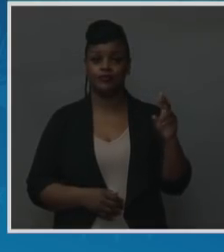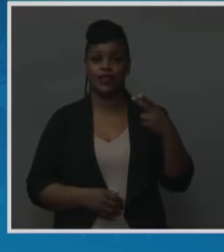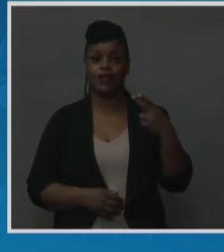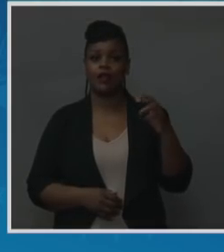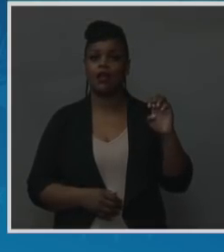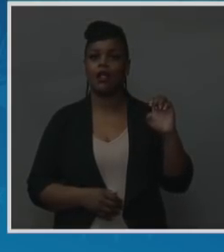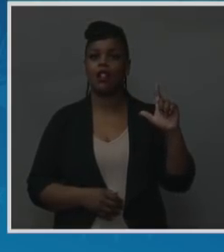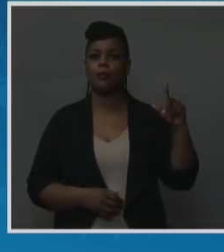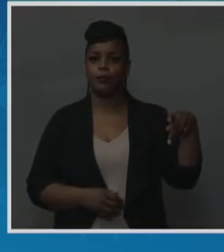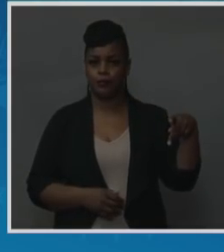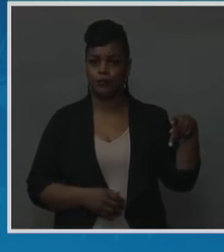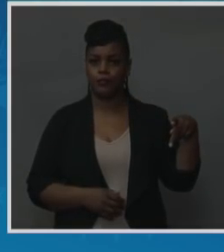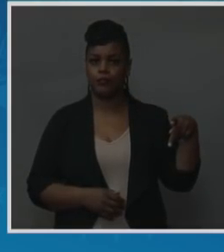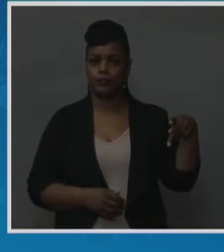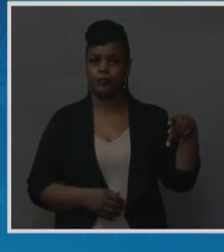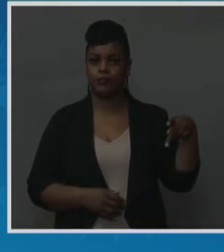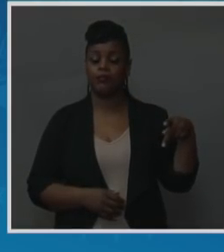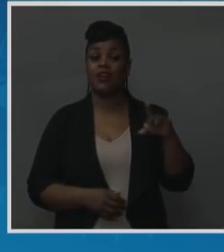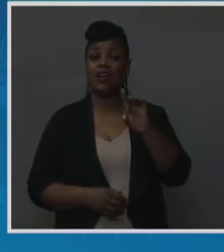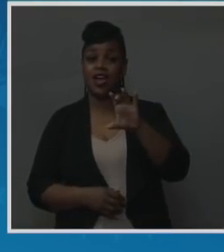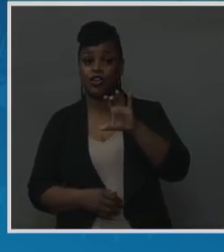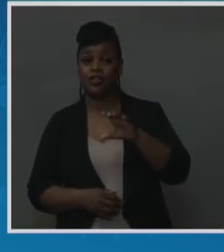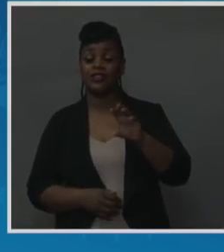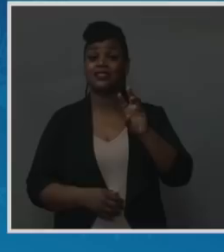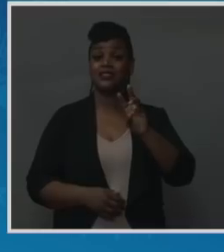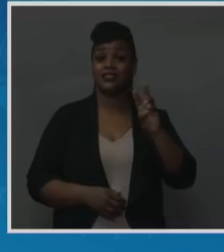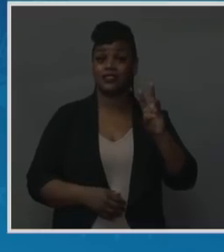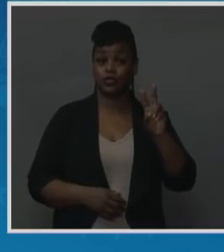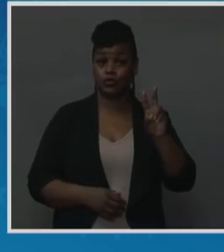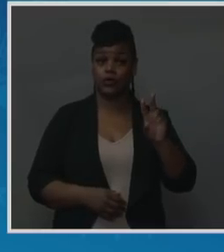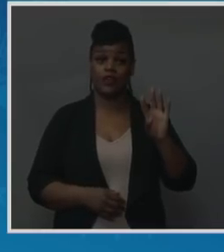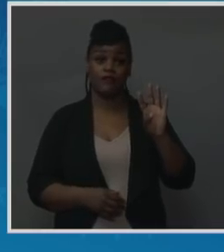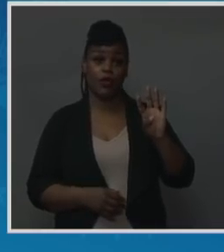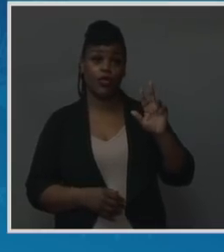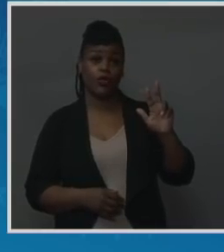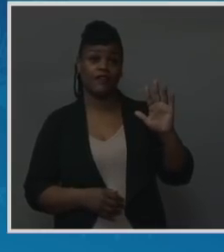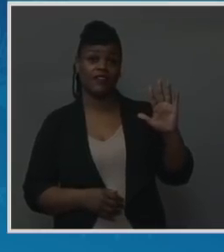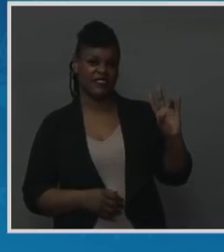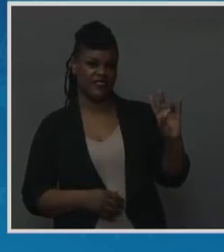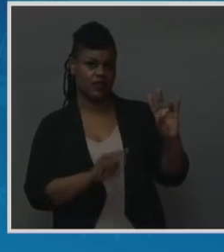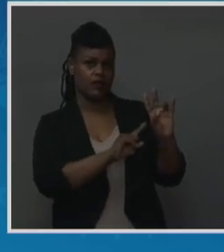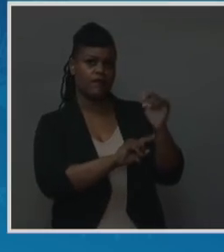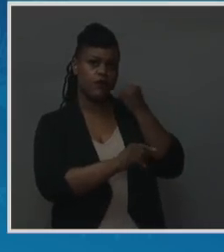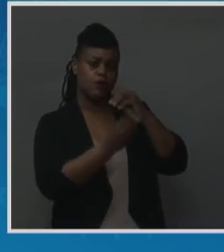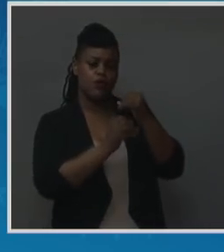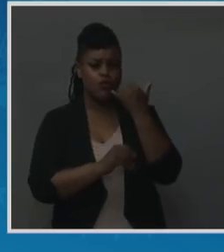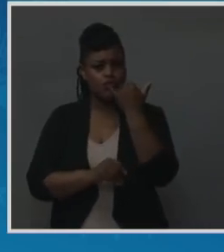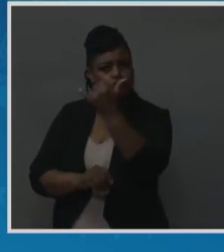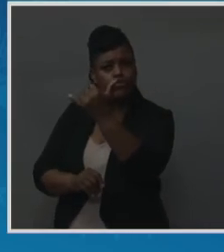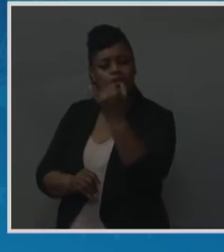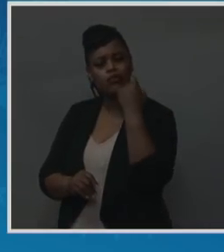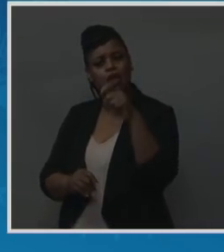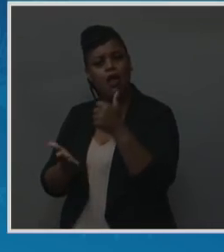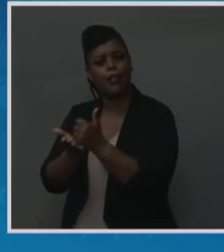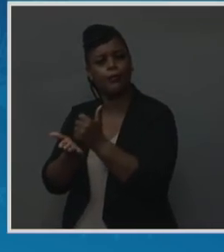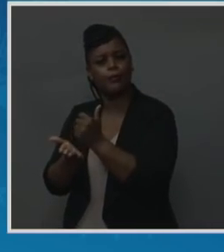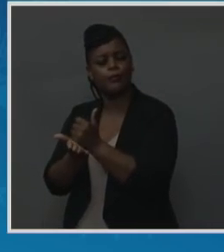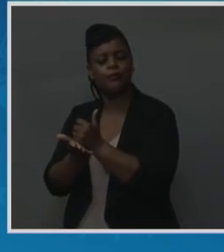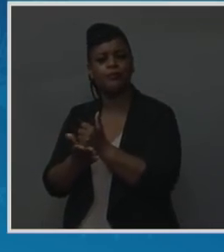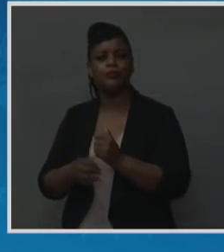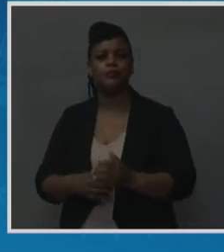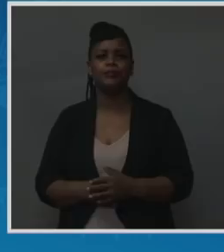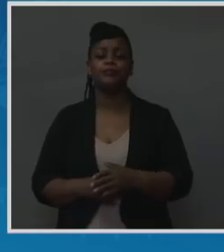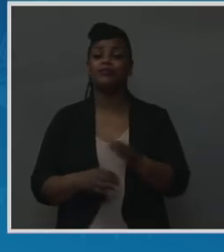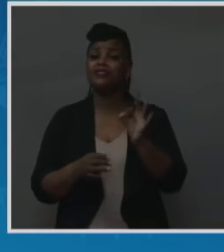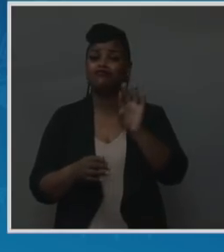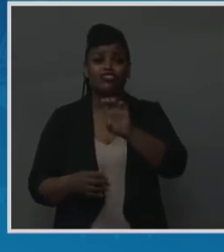1-800-662-4357 or HELP. It's free, it's confidential, and it's